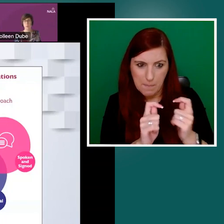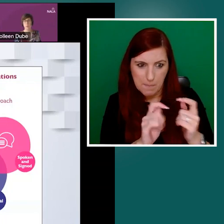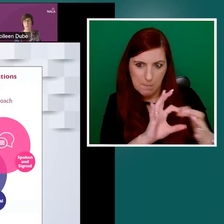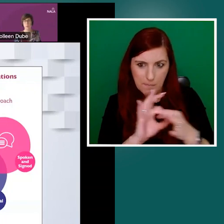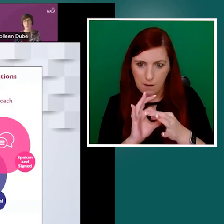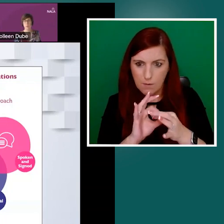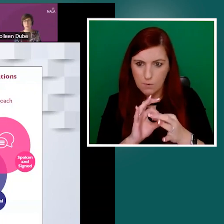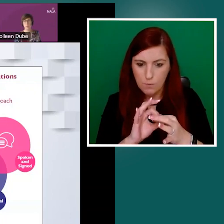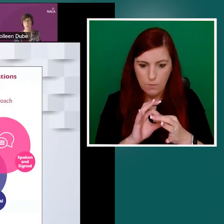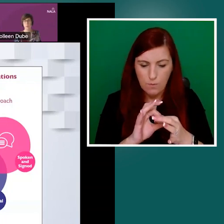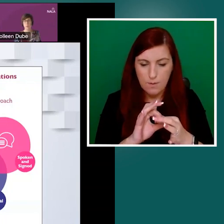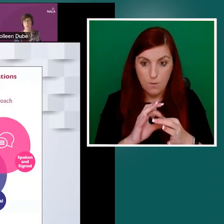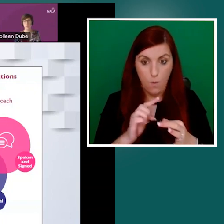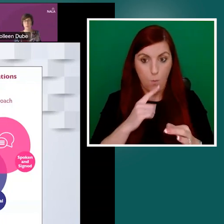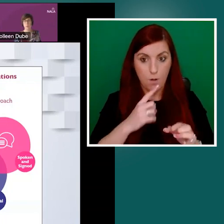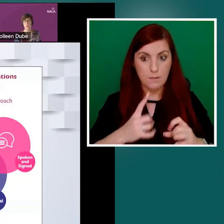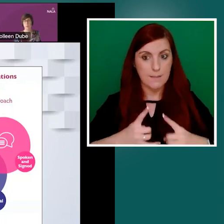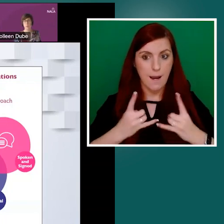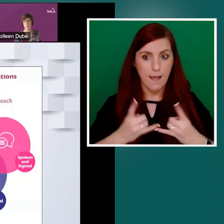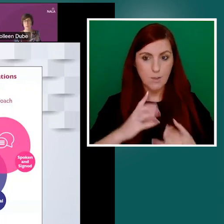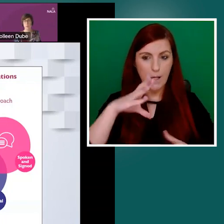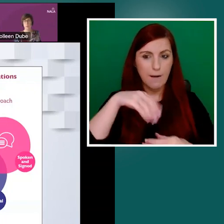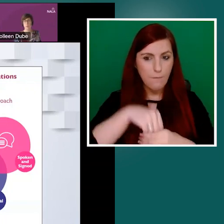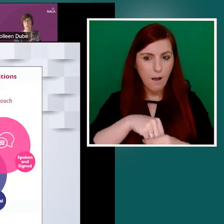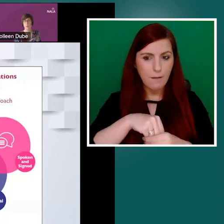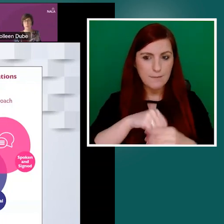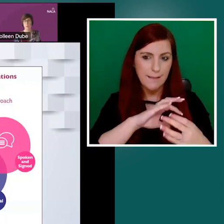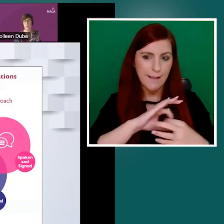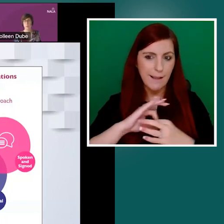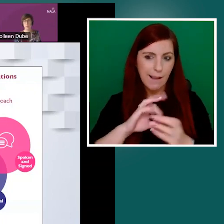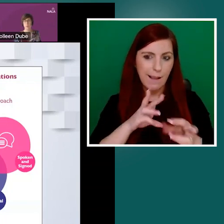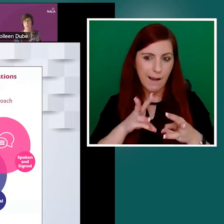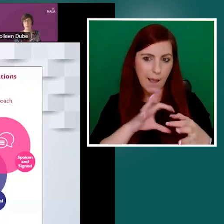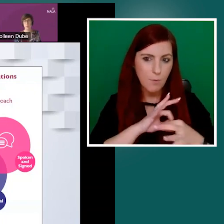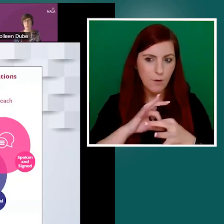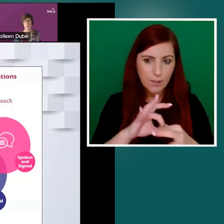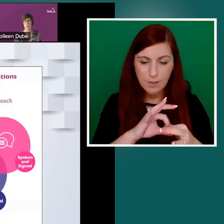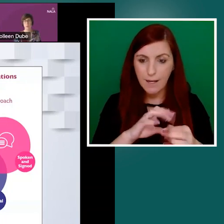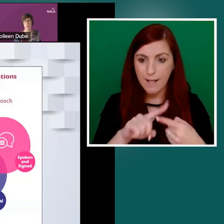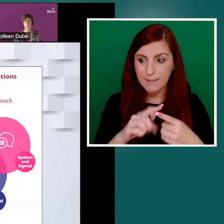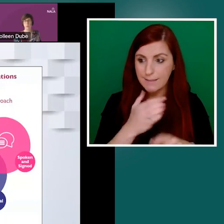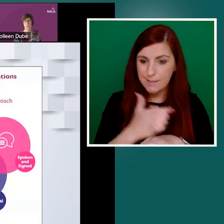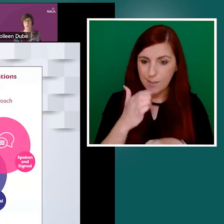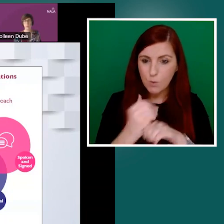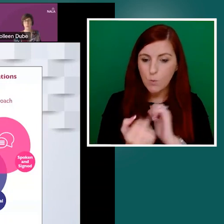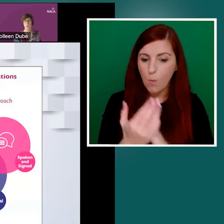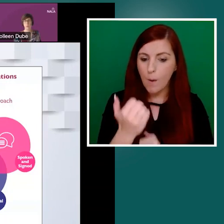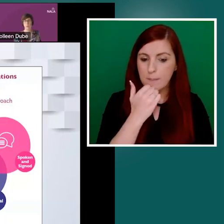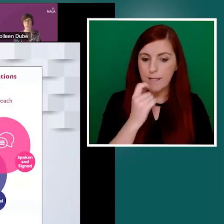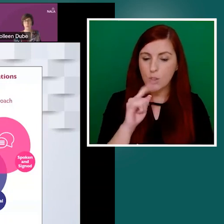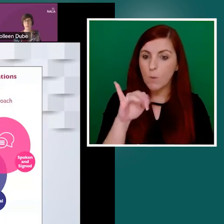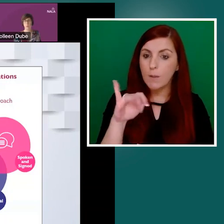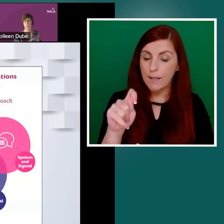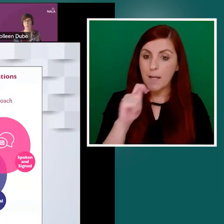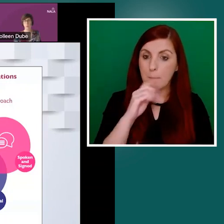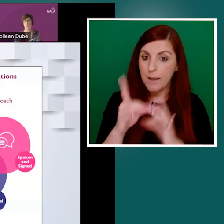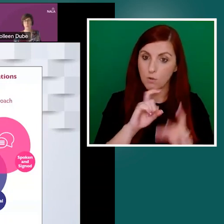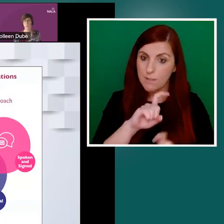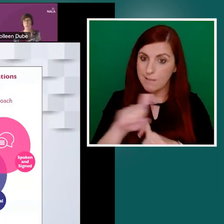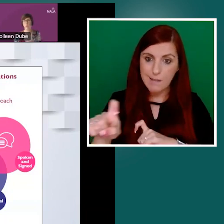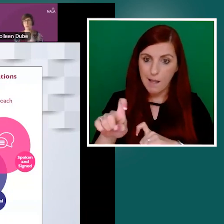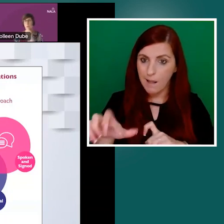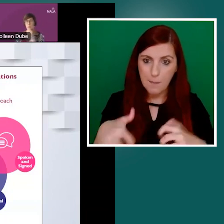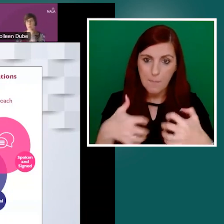this toolkit and be sure that it stays in alignment with the implementation of the 12 guiding principles of quality customer